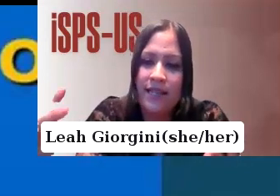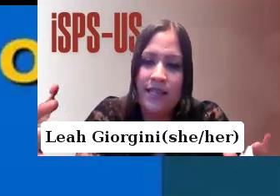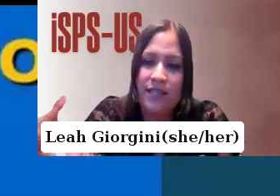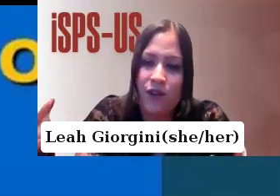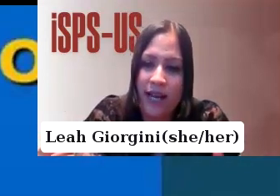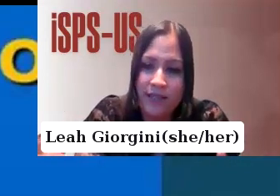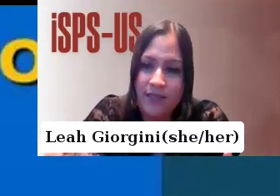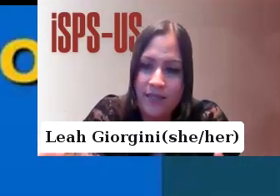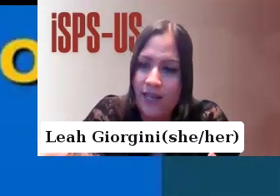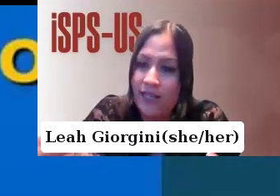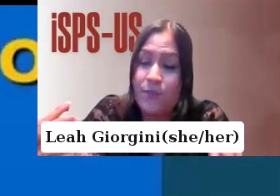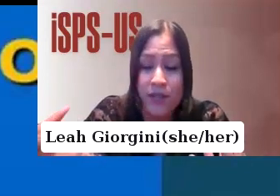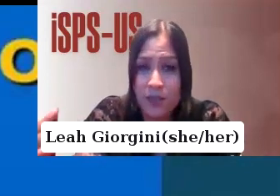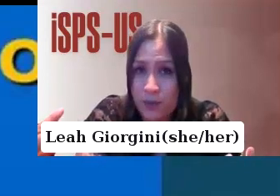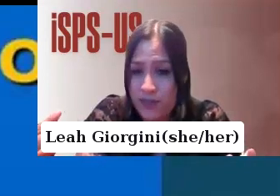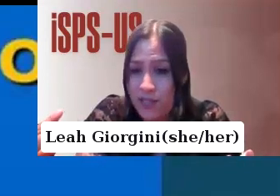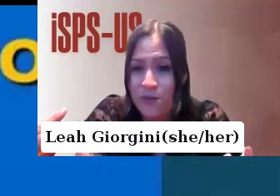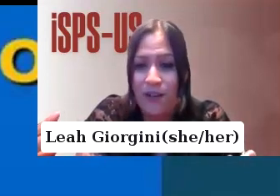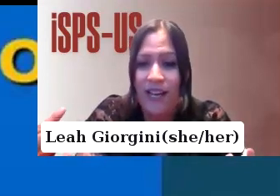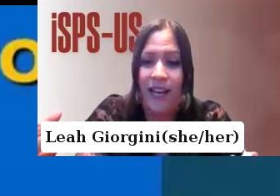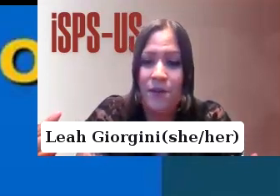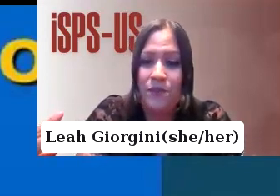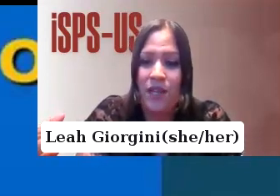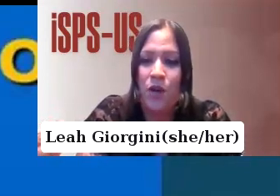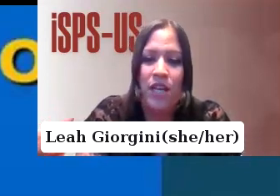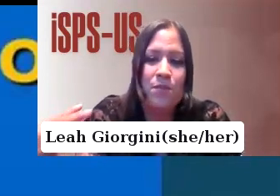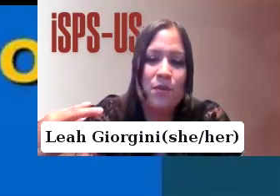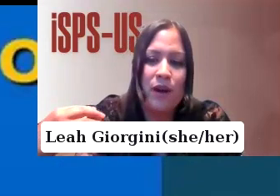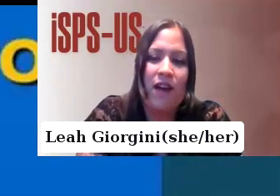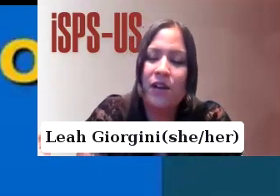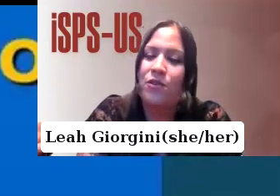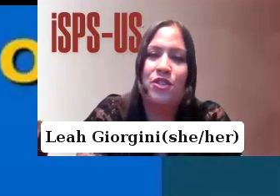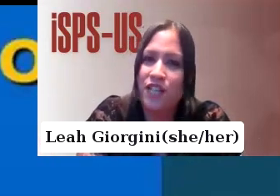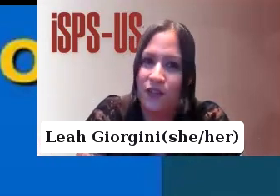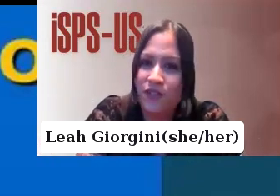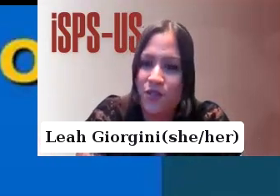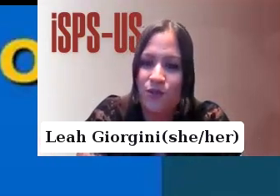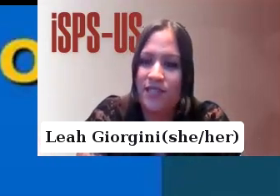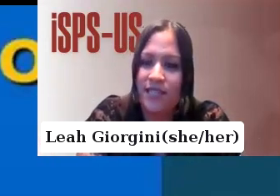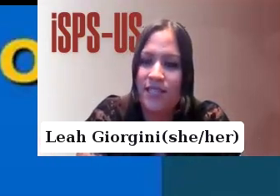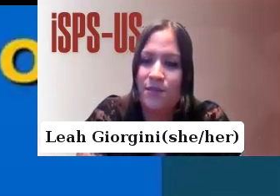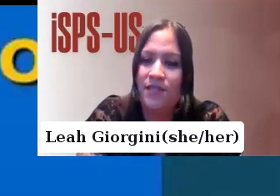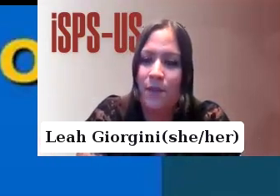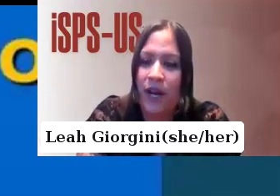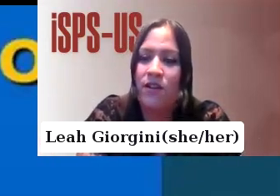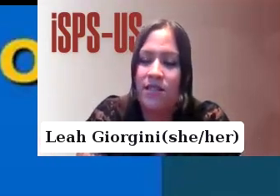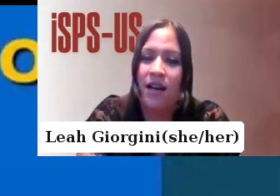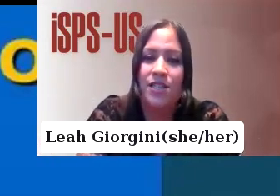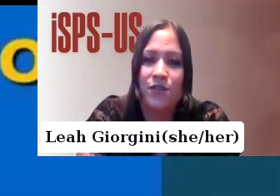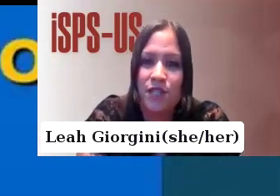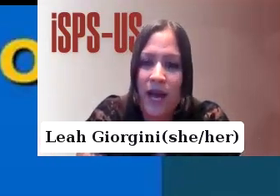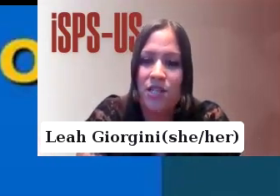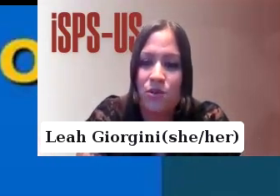embracing these rights, these principles into our care, we can promote radical shifts towards systems that